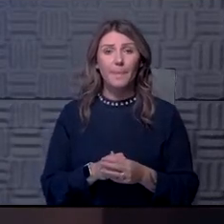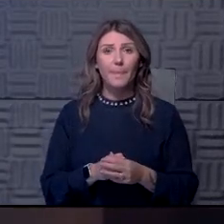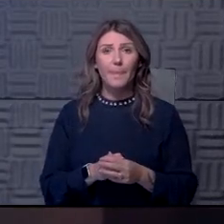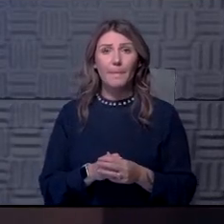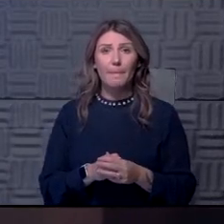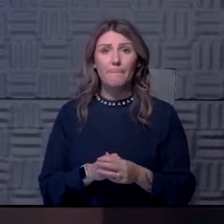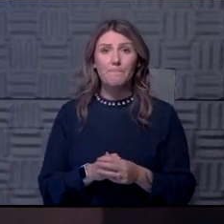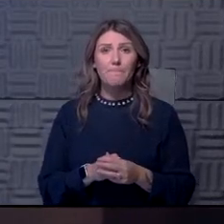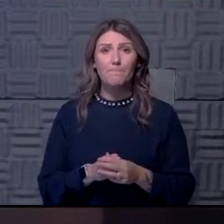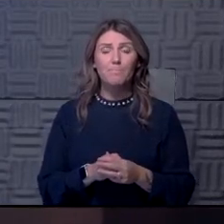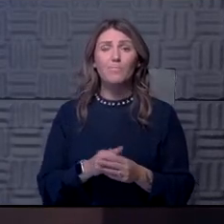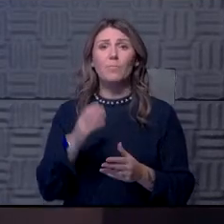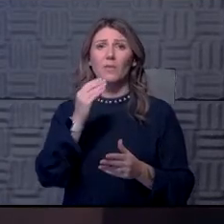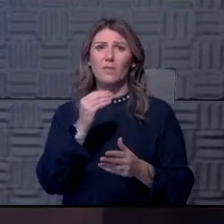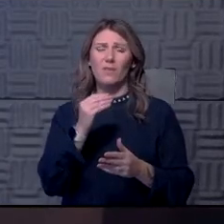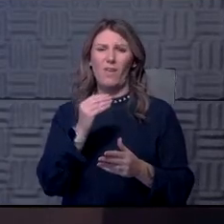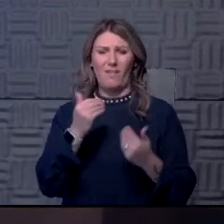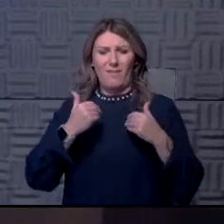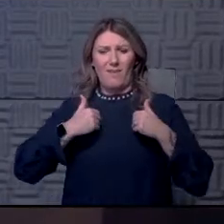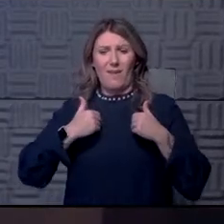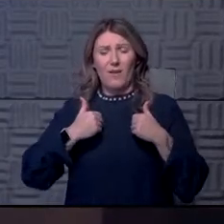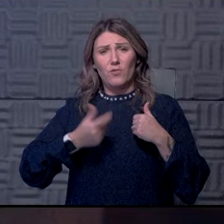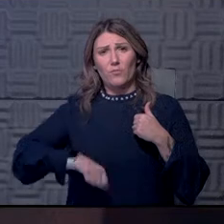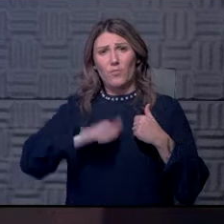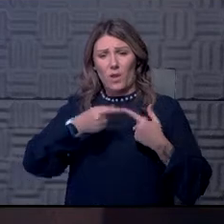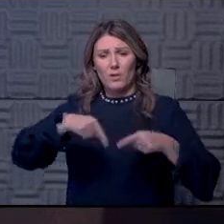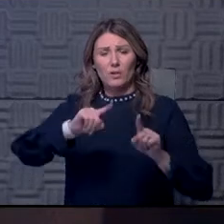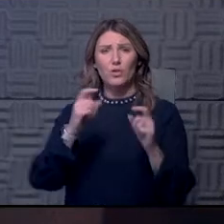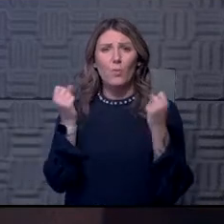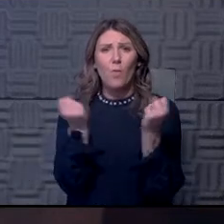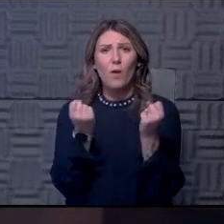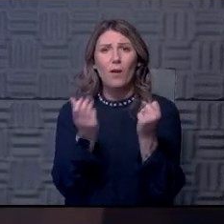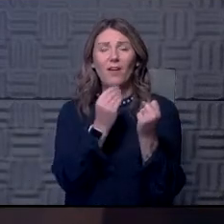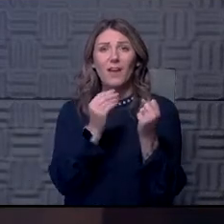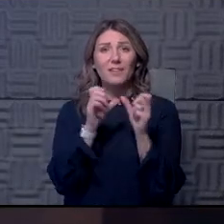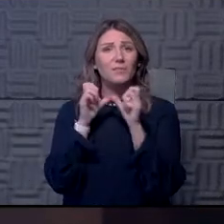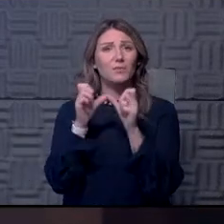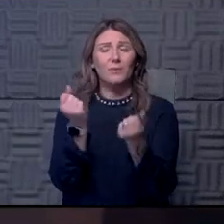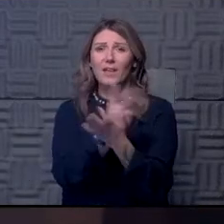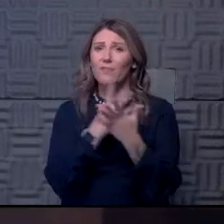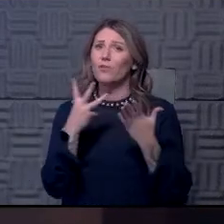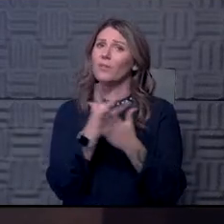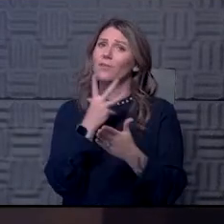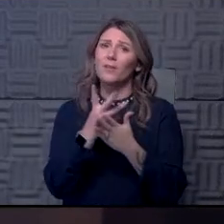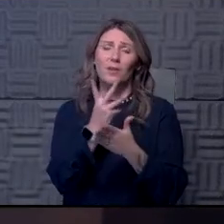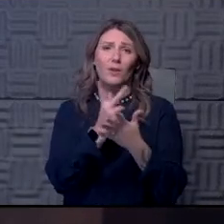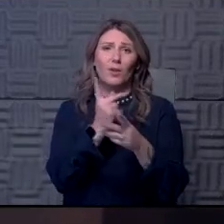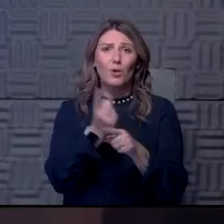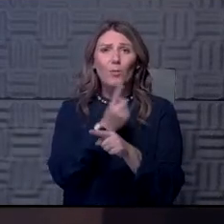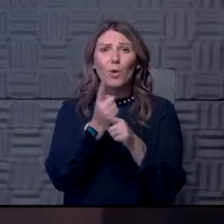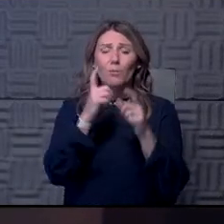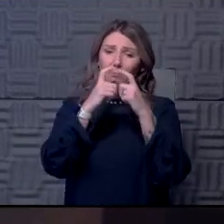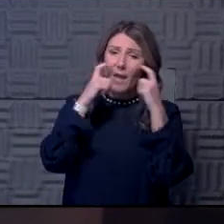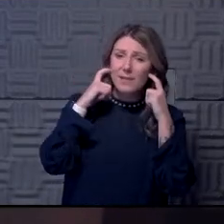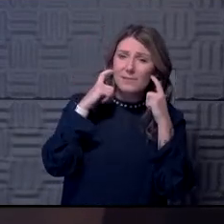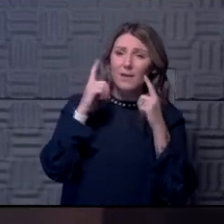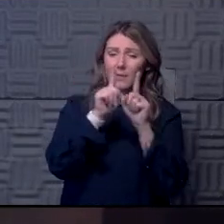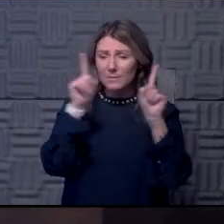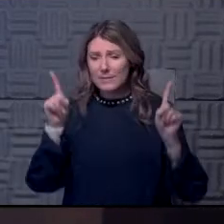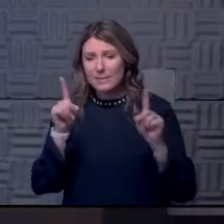and take pride in that into this winter and continue to do the things you need to do. Mask up, keep your distance, wash your hands.